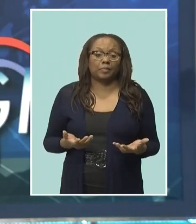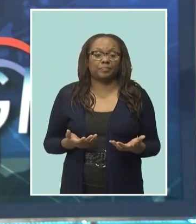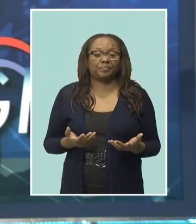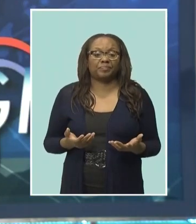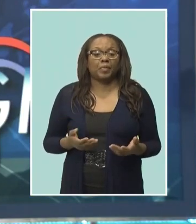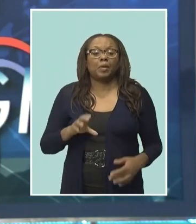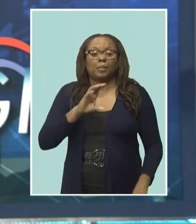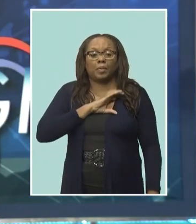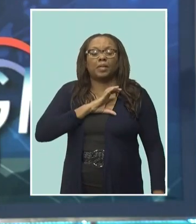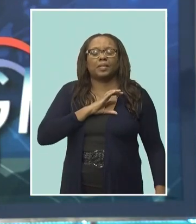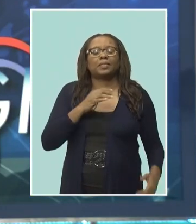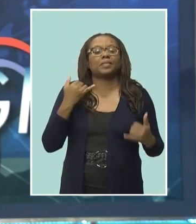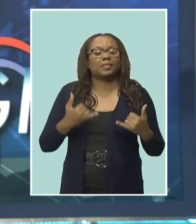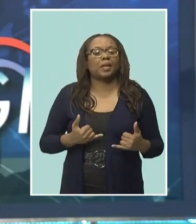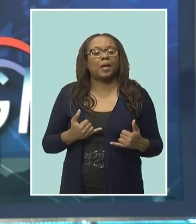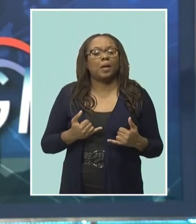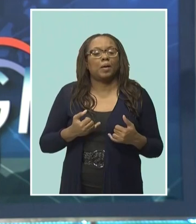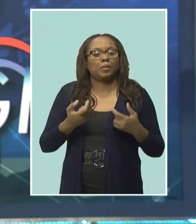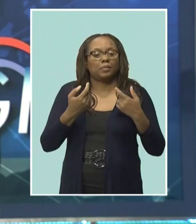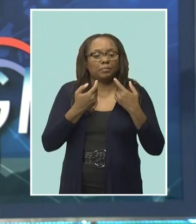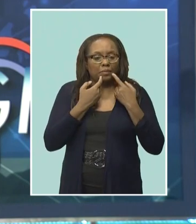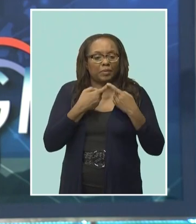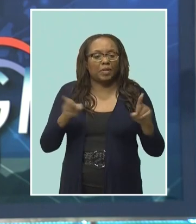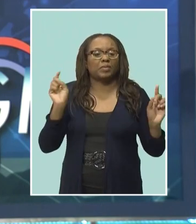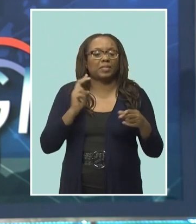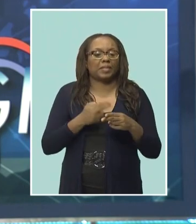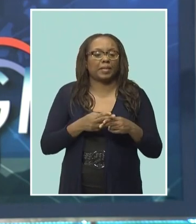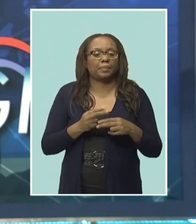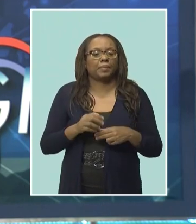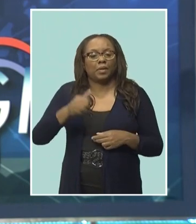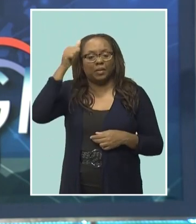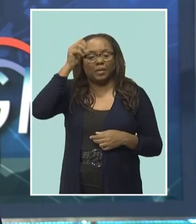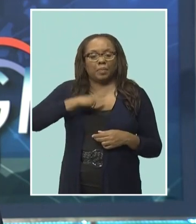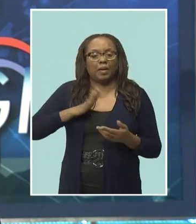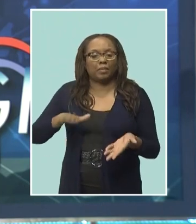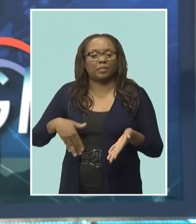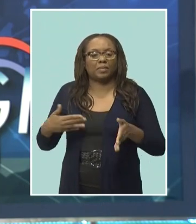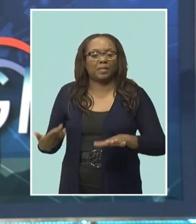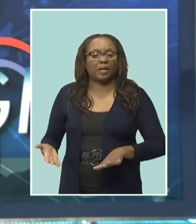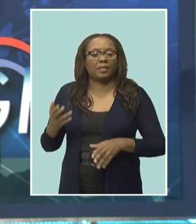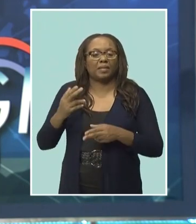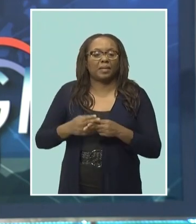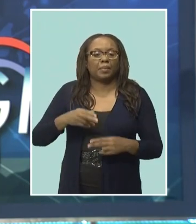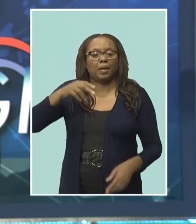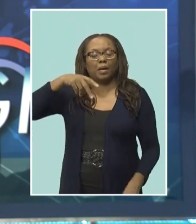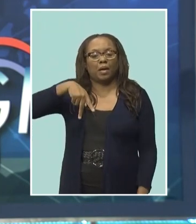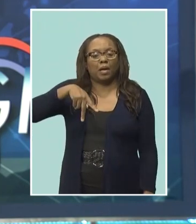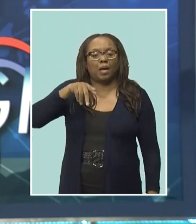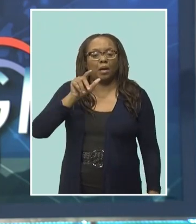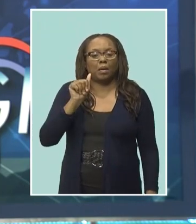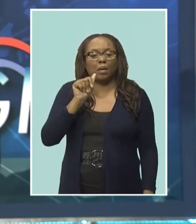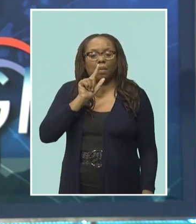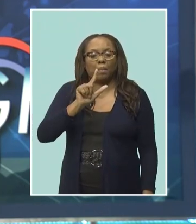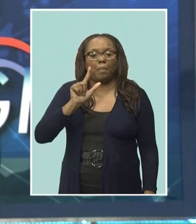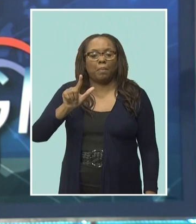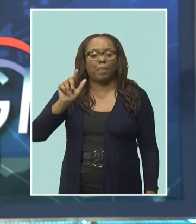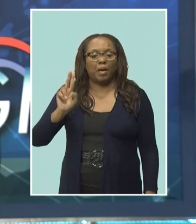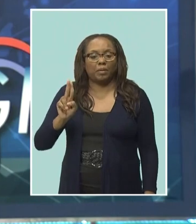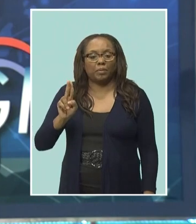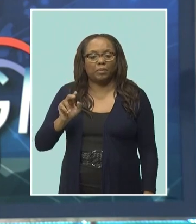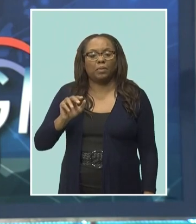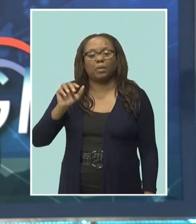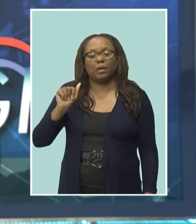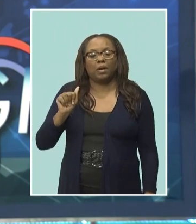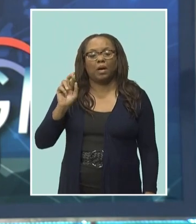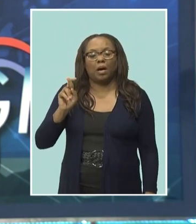learned that police have identified the victim dead as Palu Rohan Arthur, 21 years old, of Greenwich Road, Hinesbury Road, St.